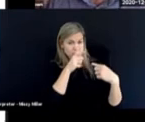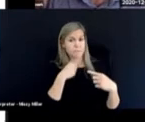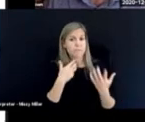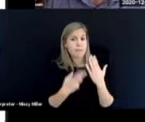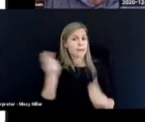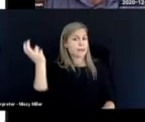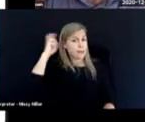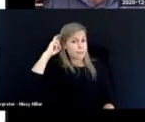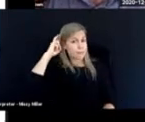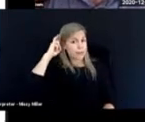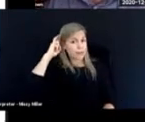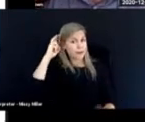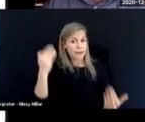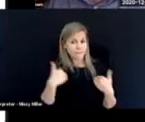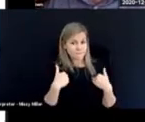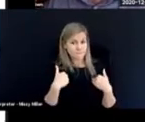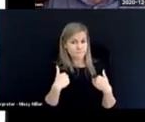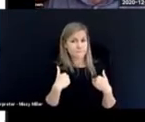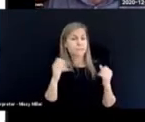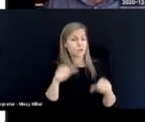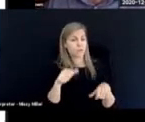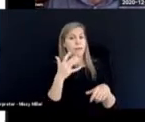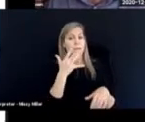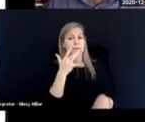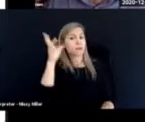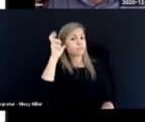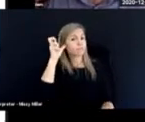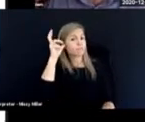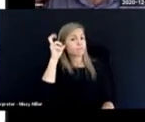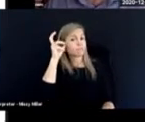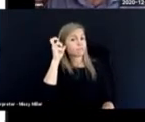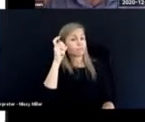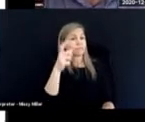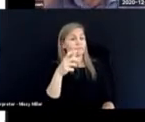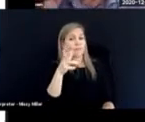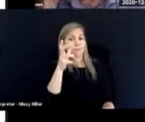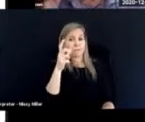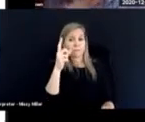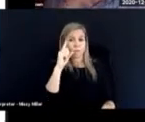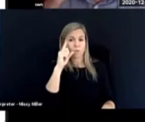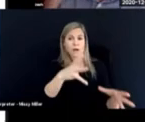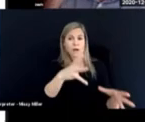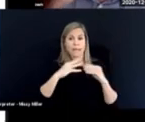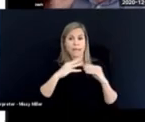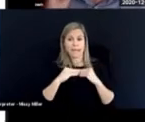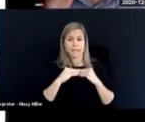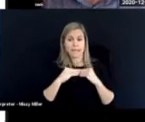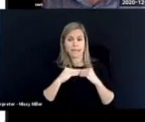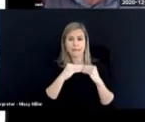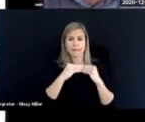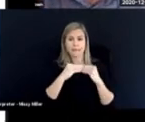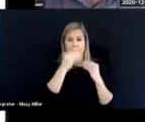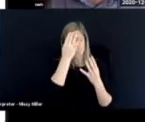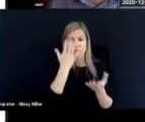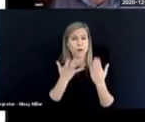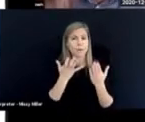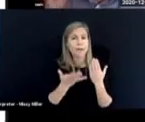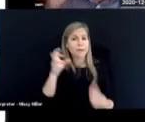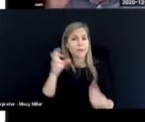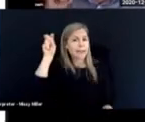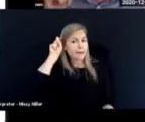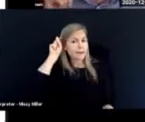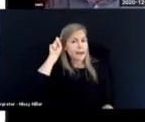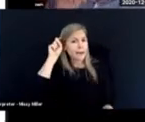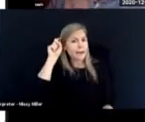Maybe they've got an implant. Or hearing aids. I couldn't think what they were called. Hearing aids.